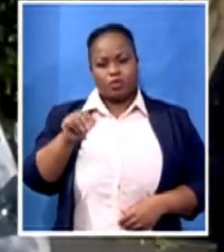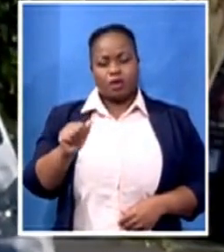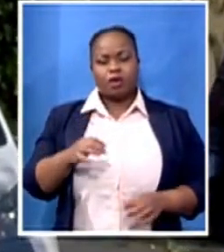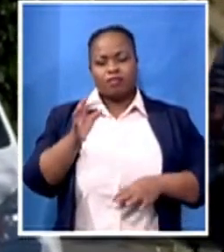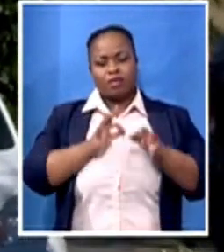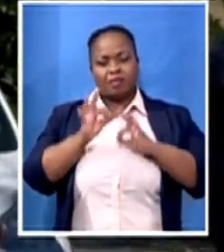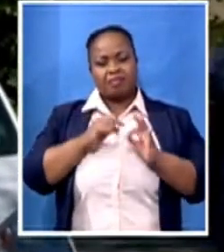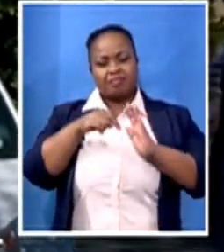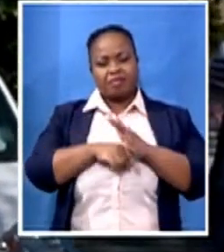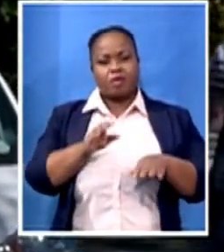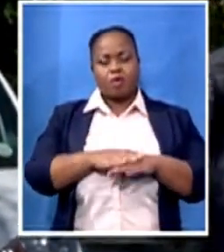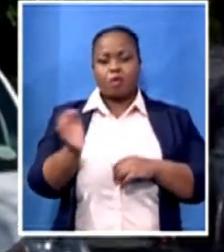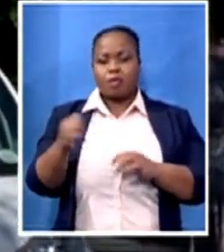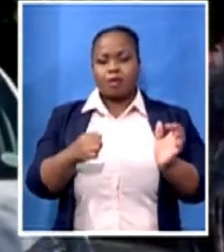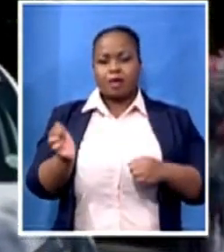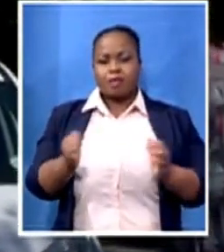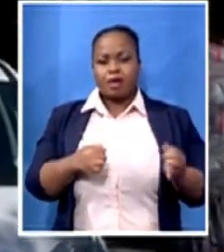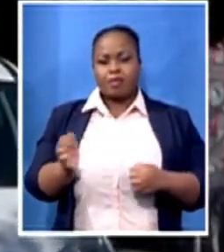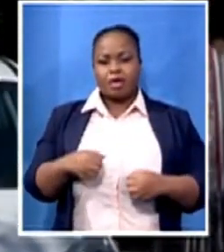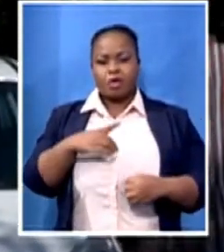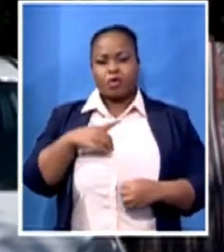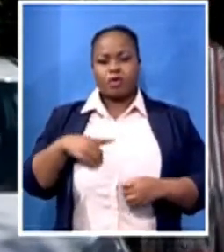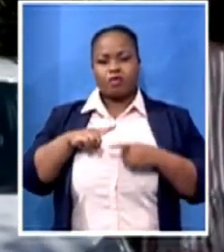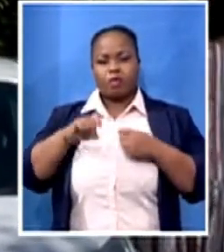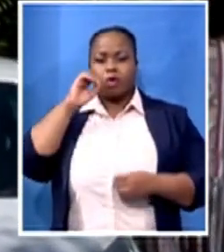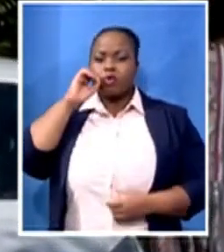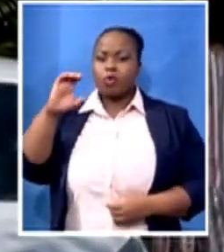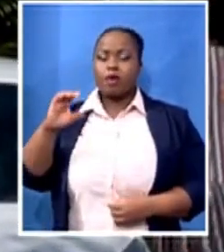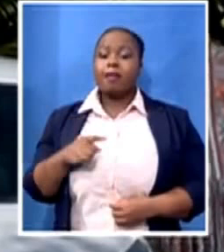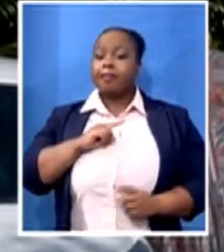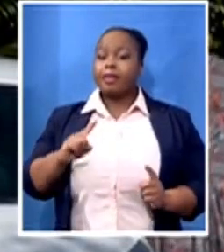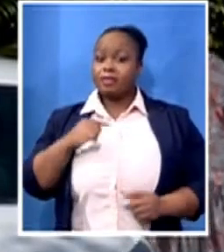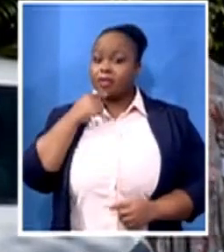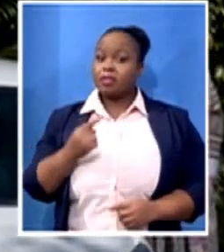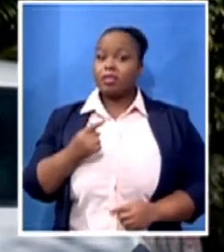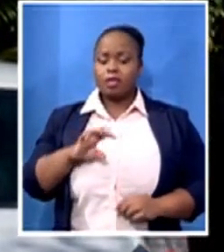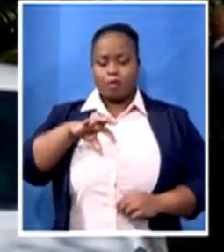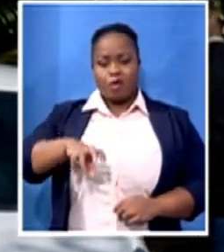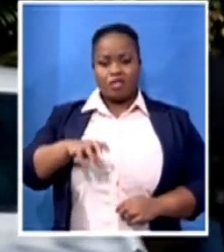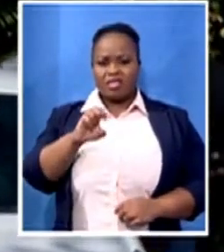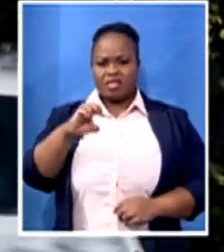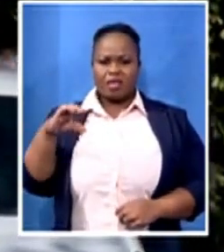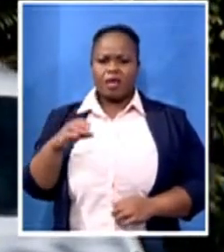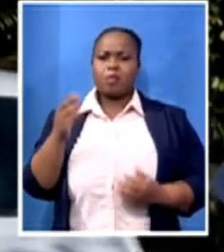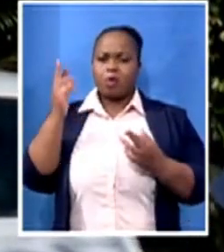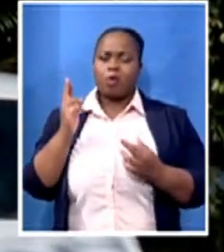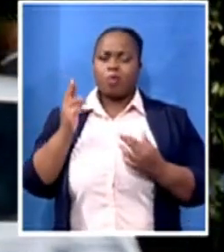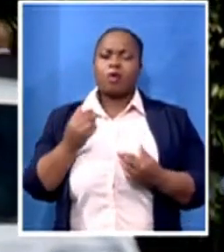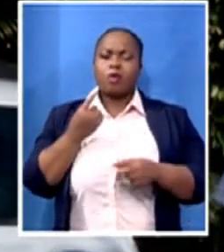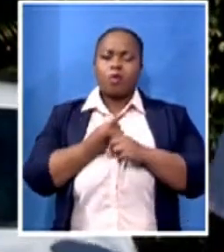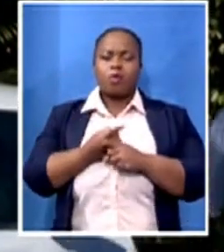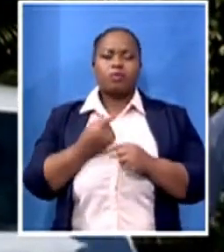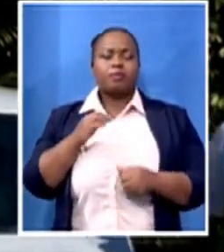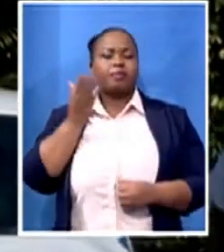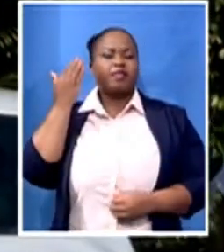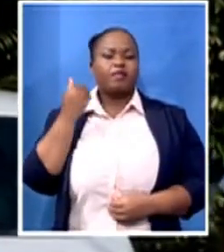doctors. Well, the province said, she says that they are still hoping for more while she was addressing the media here inside this